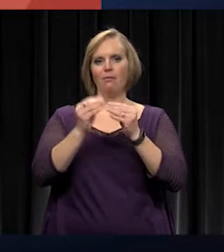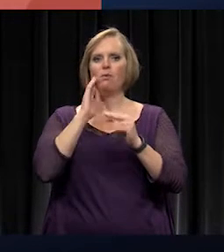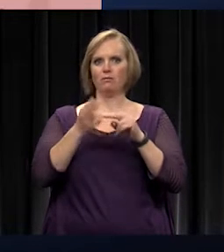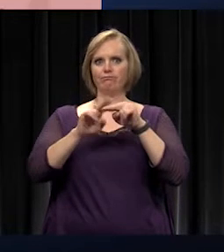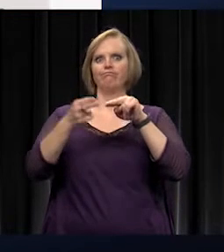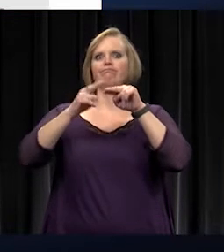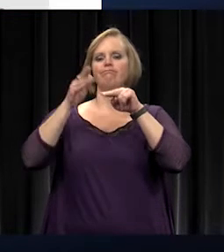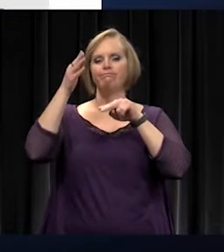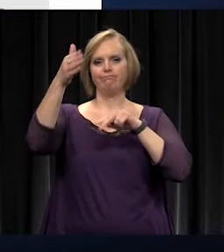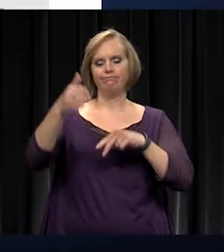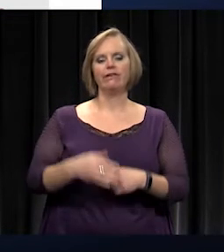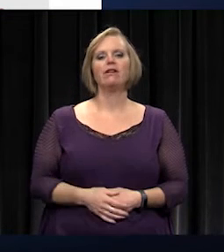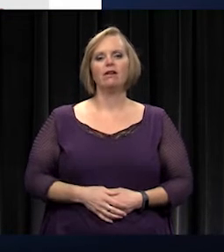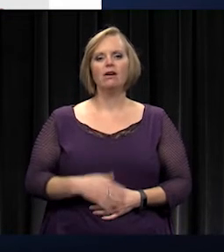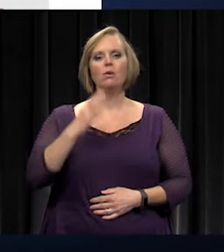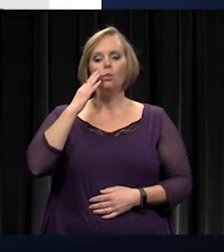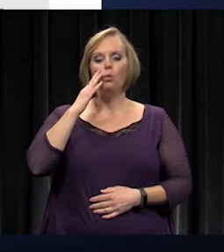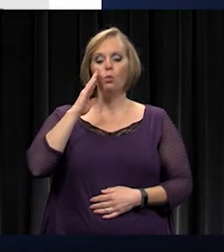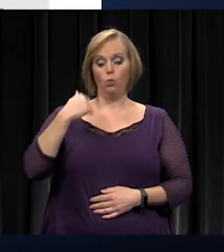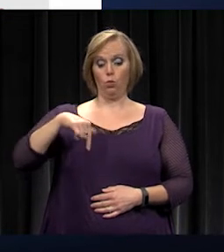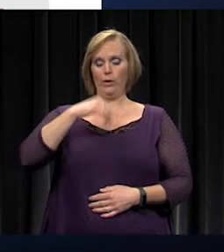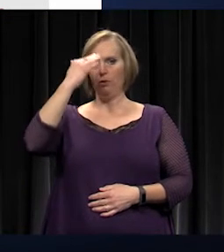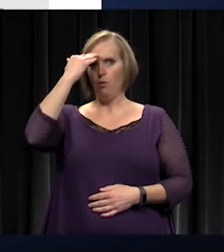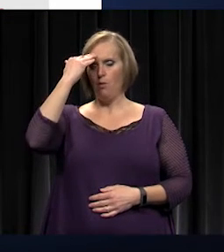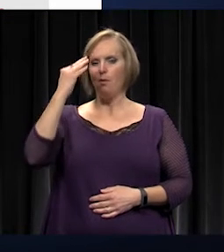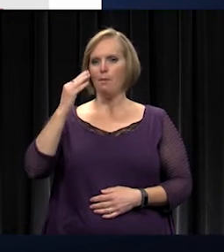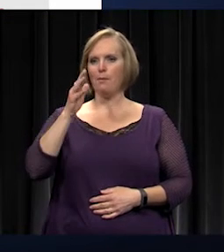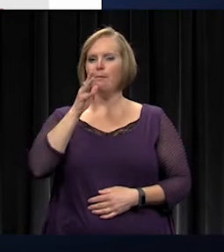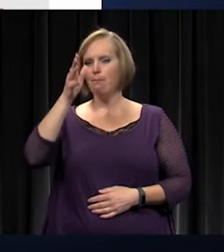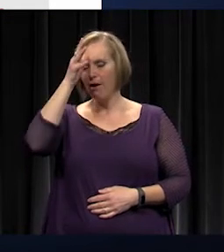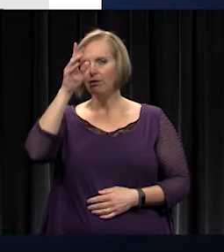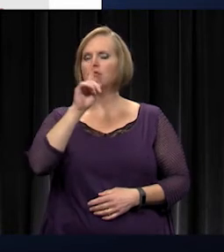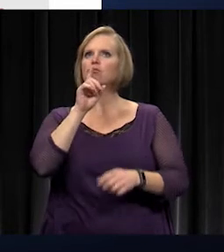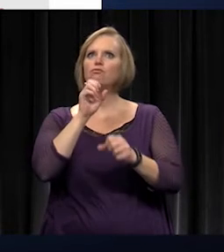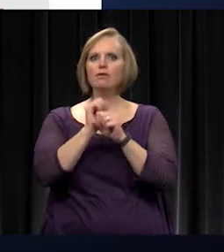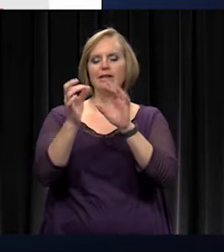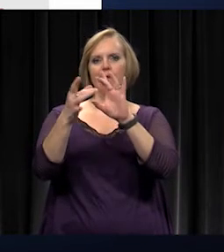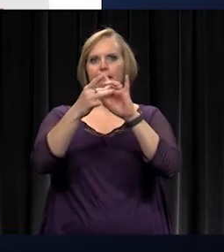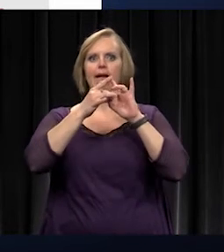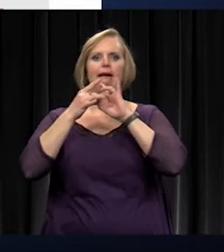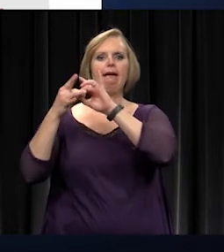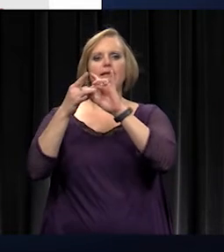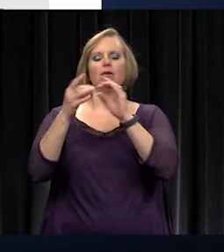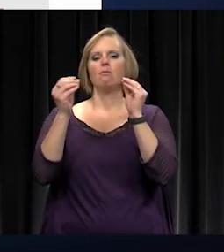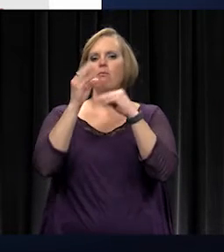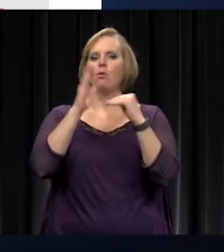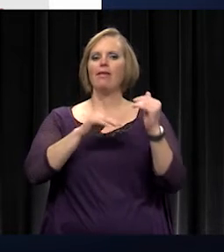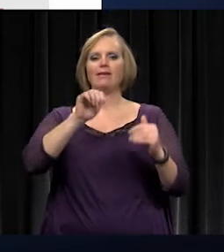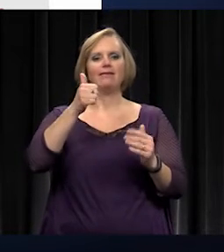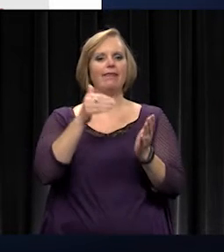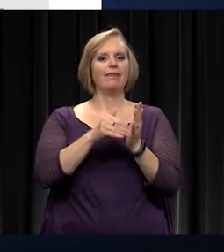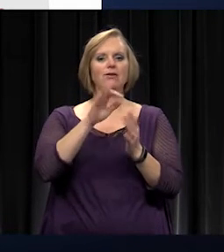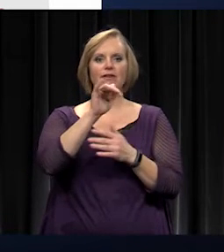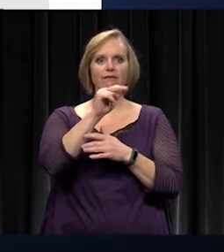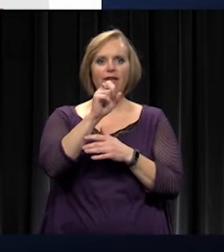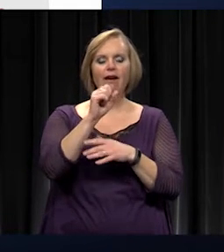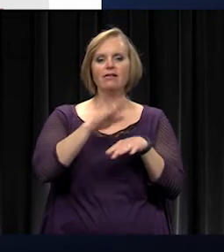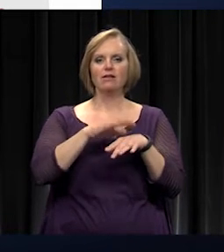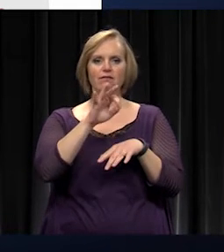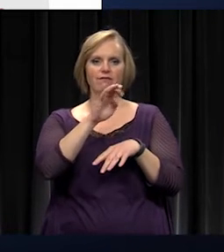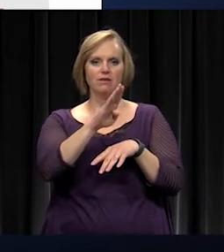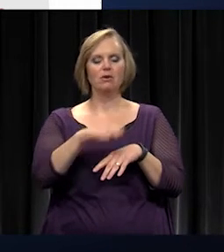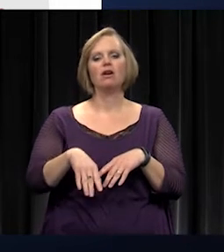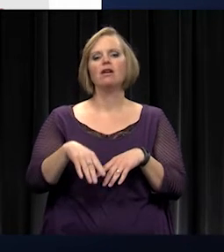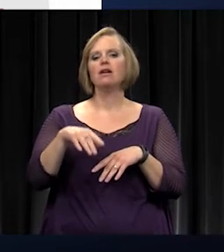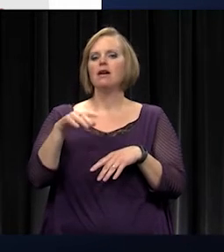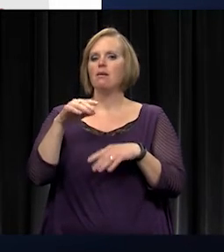and we know that our parents are incredibly connected. We have more than 10,000 fans on Facebook and more than 6,000 followers on